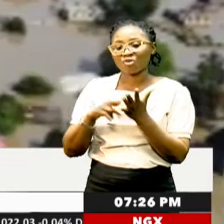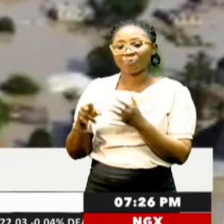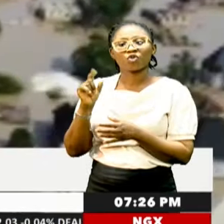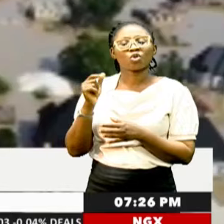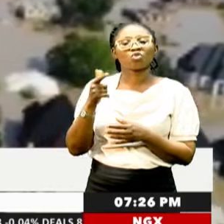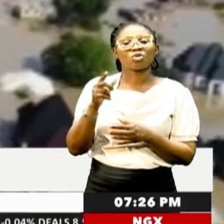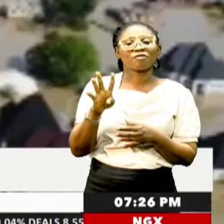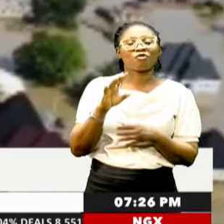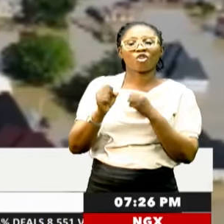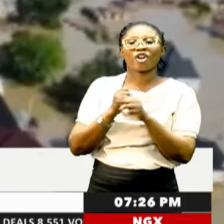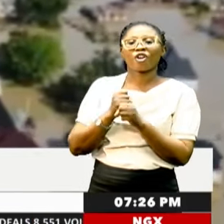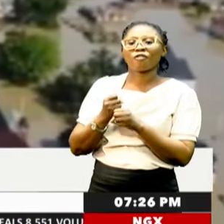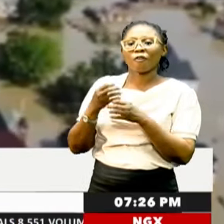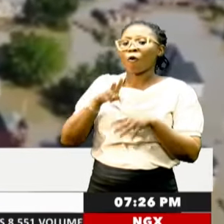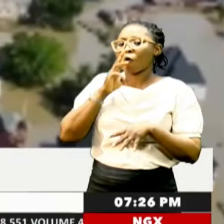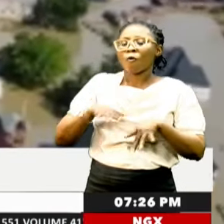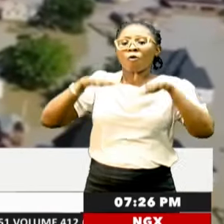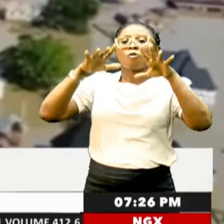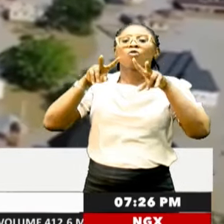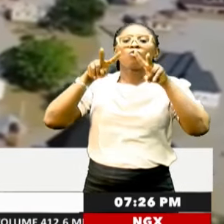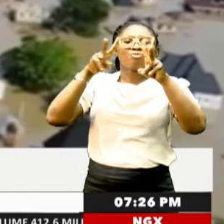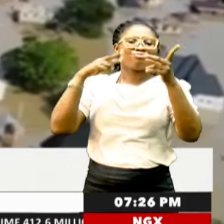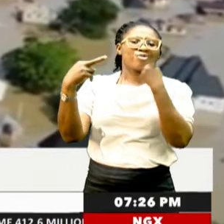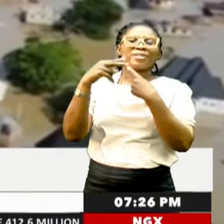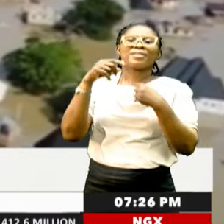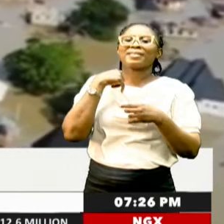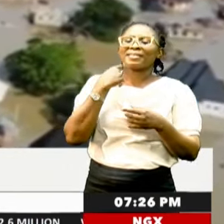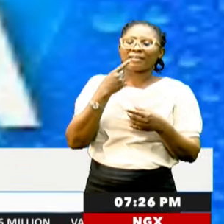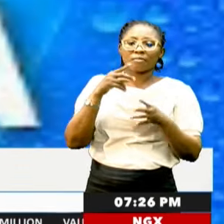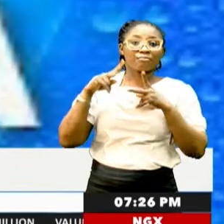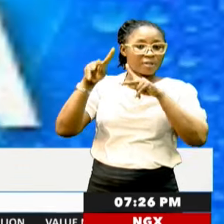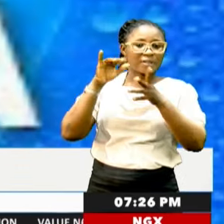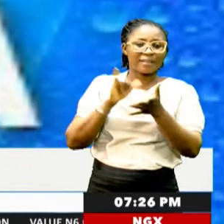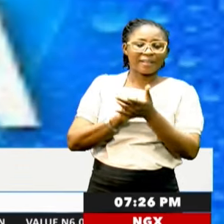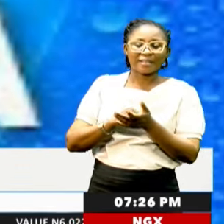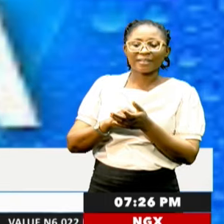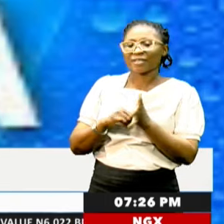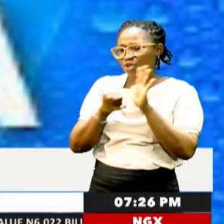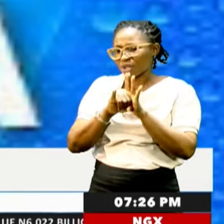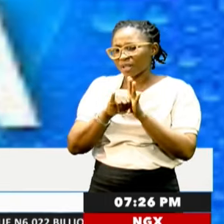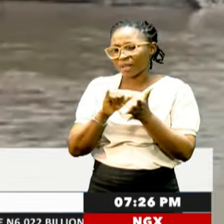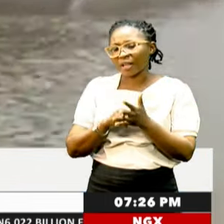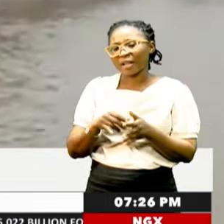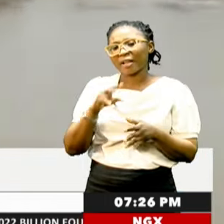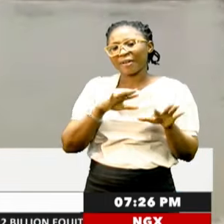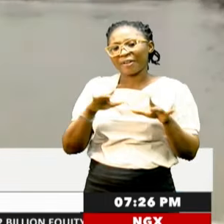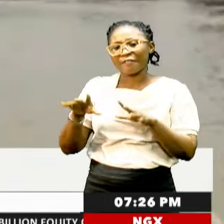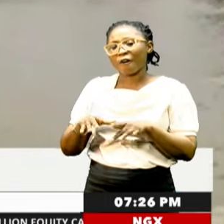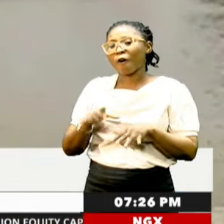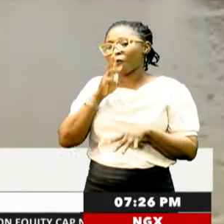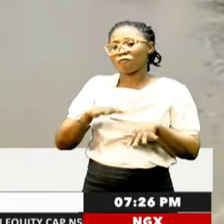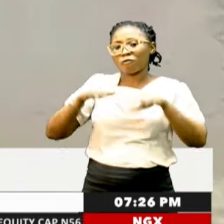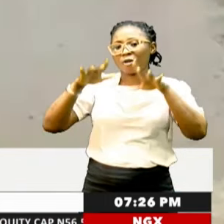2010 for Ano Floor Outlook prediction released by the Nigeria Hydrological Services Agencies indicates that river flooding is expected